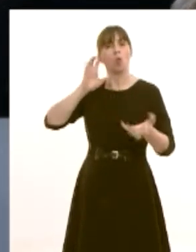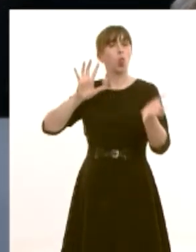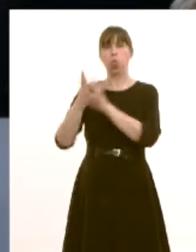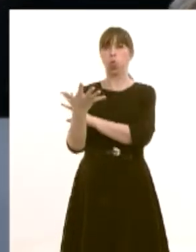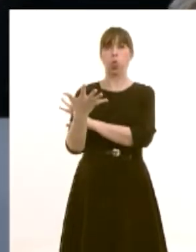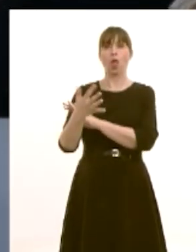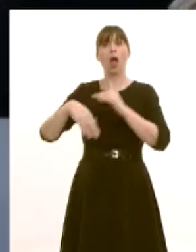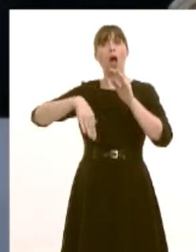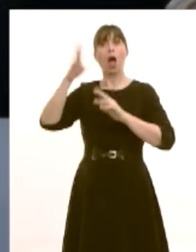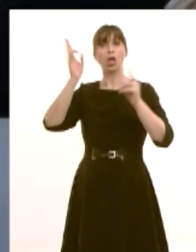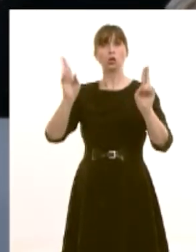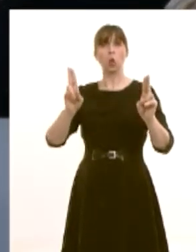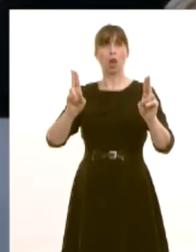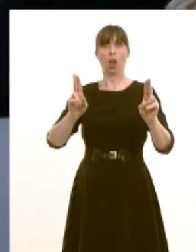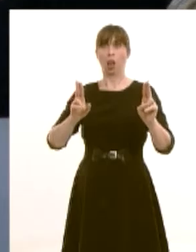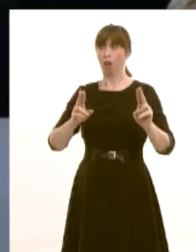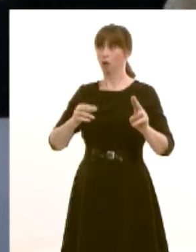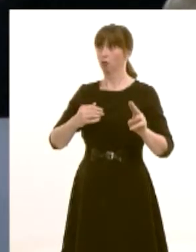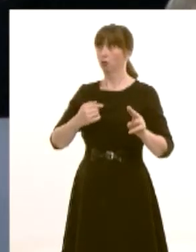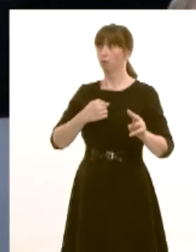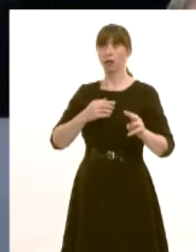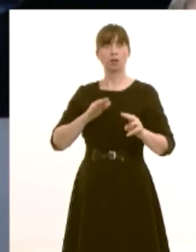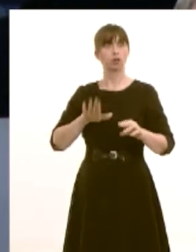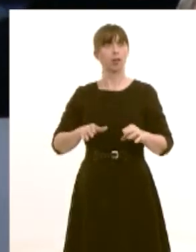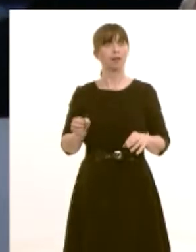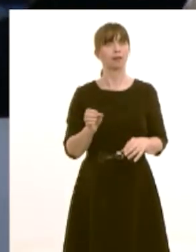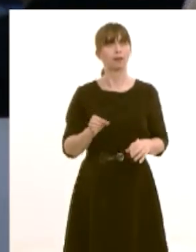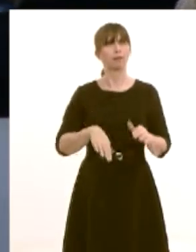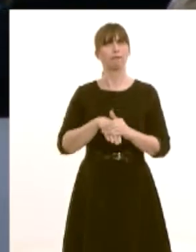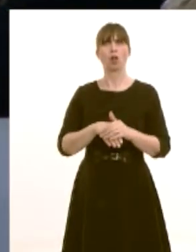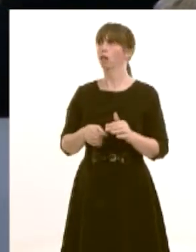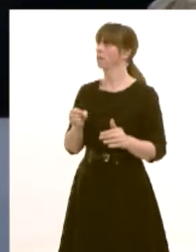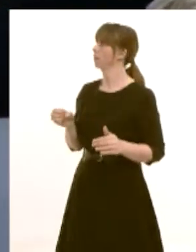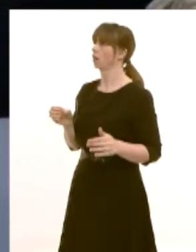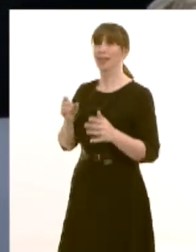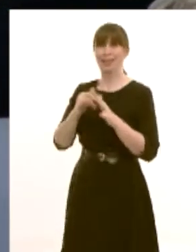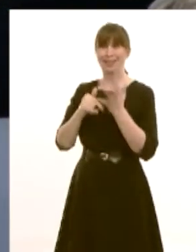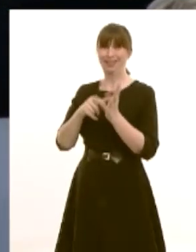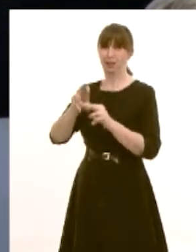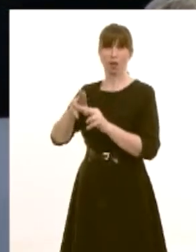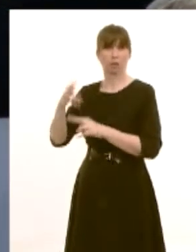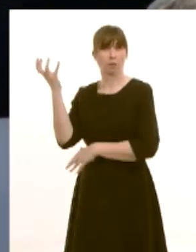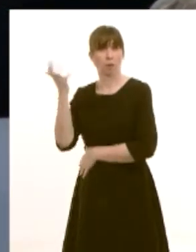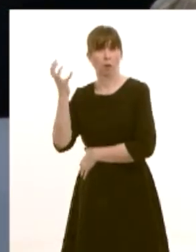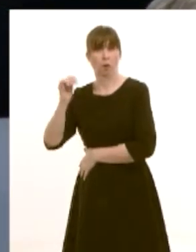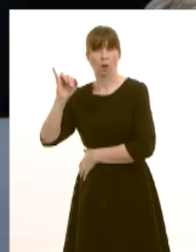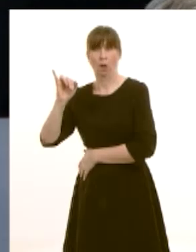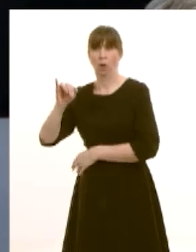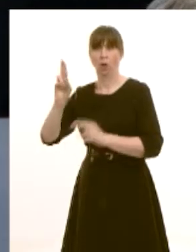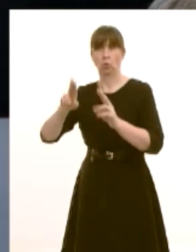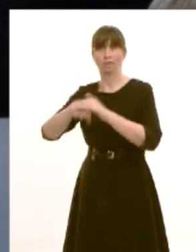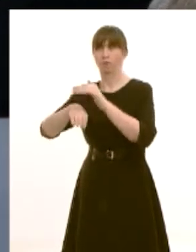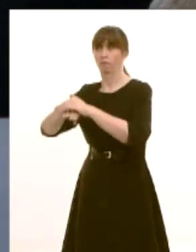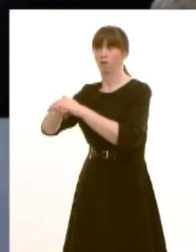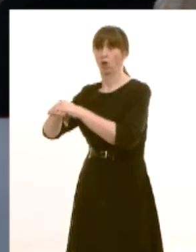allocation of secondary school places a number of schools across the city are affected but the east of the city very particularly so and two weeks after places were